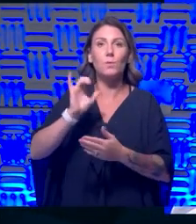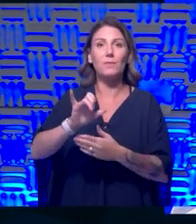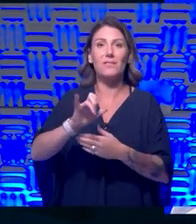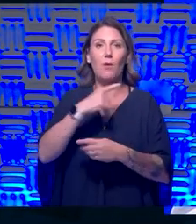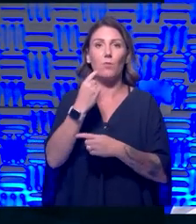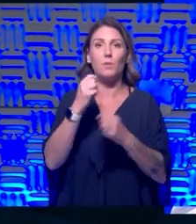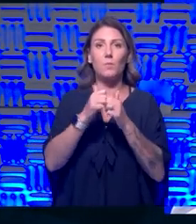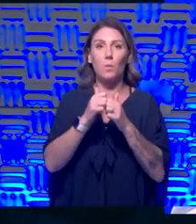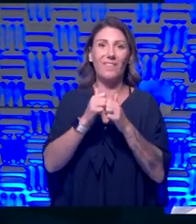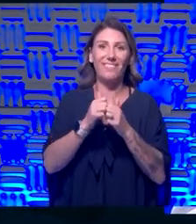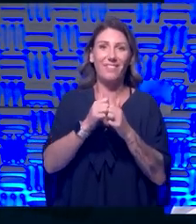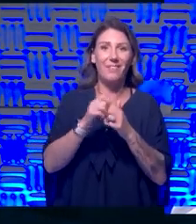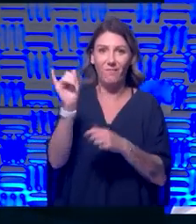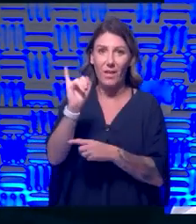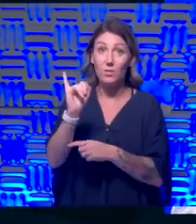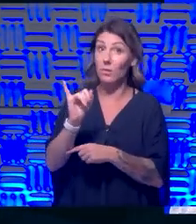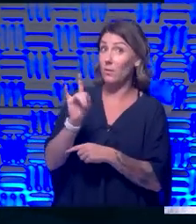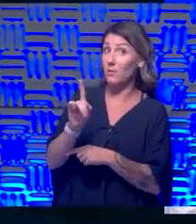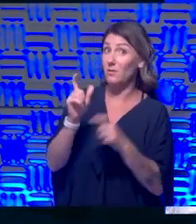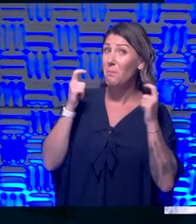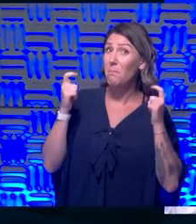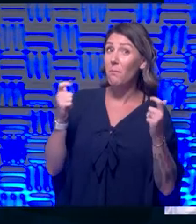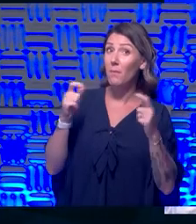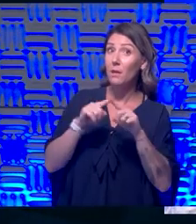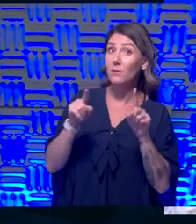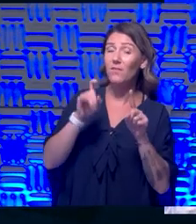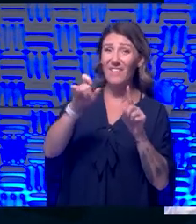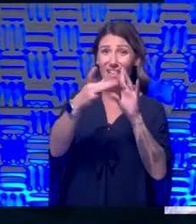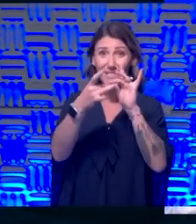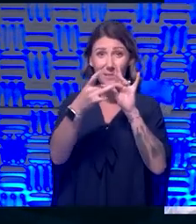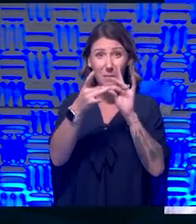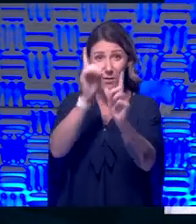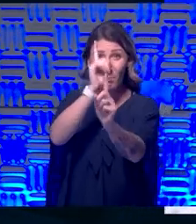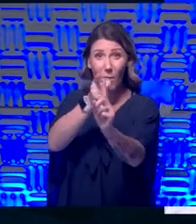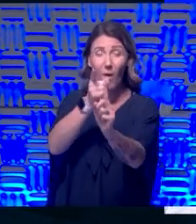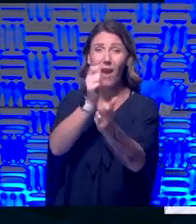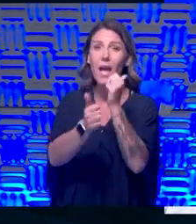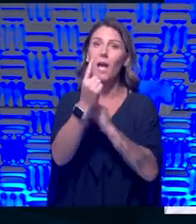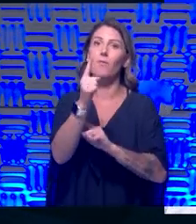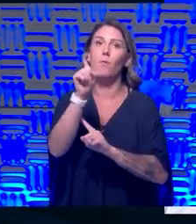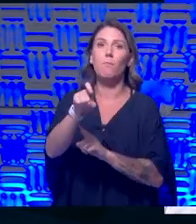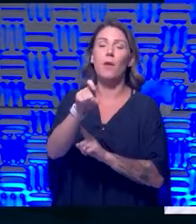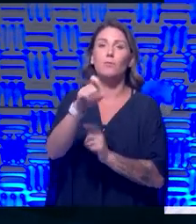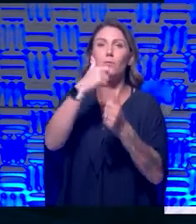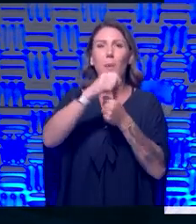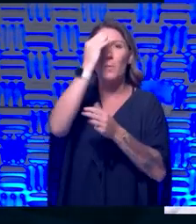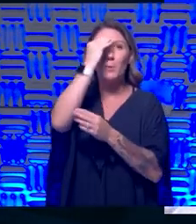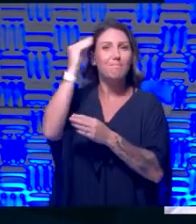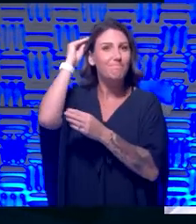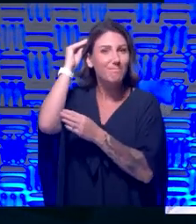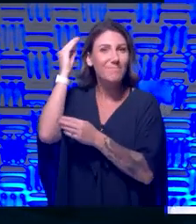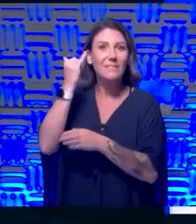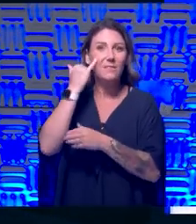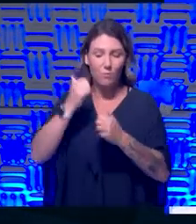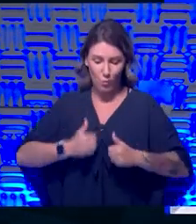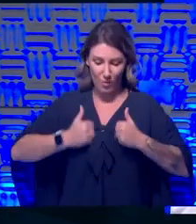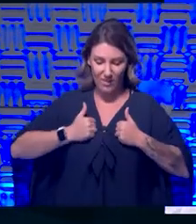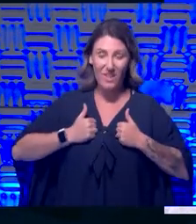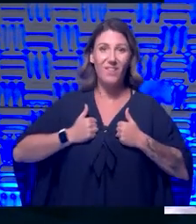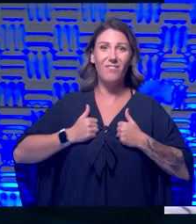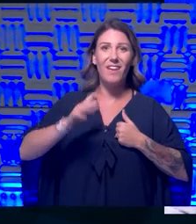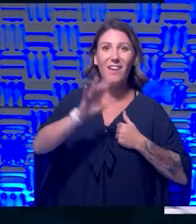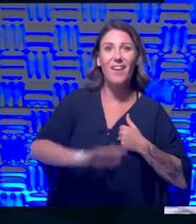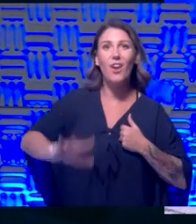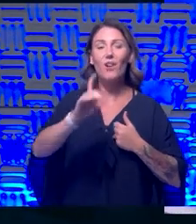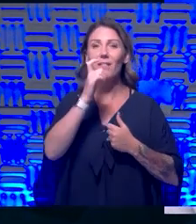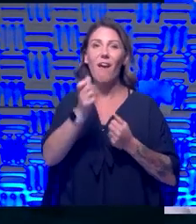infection. It makes a really big difference. And I think that's the message we all need to remember. And even if you live in areas where there aren't a lot of folks, if